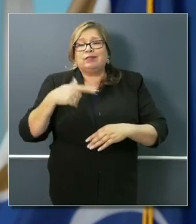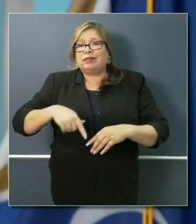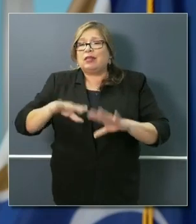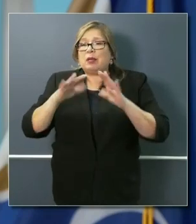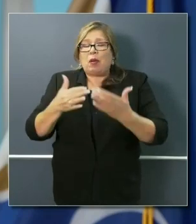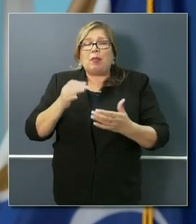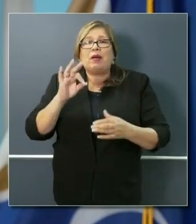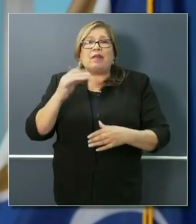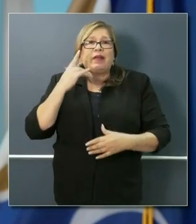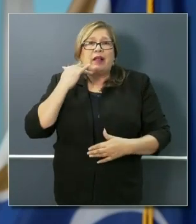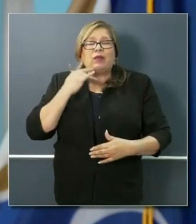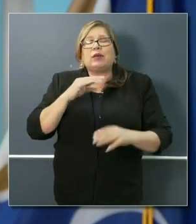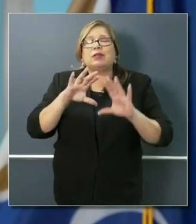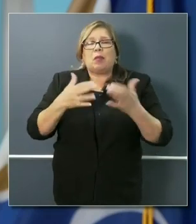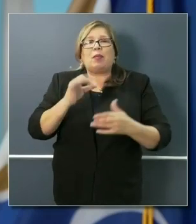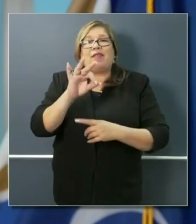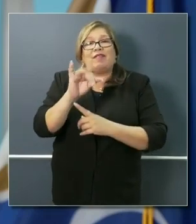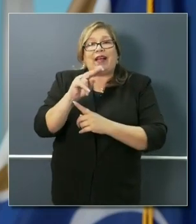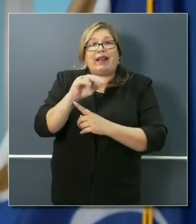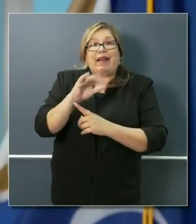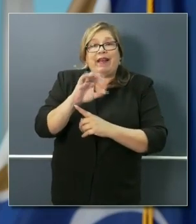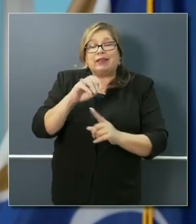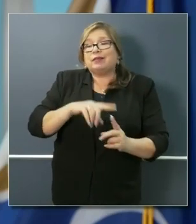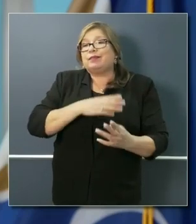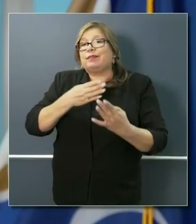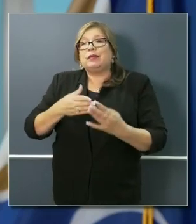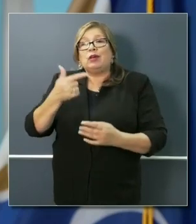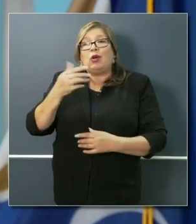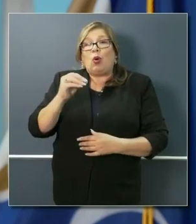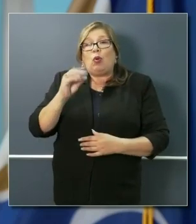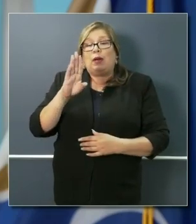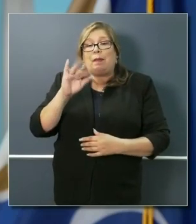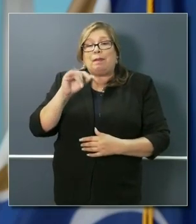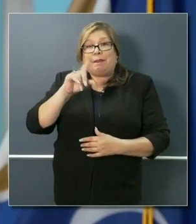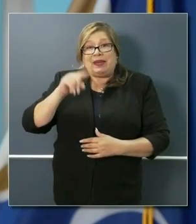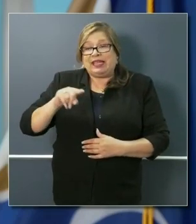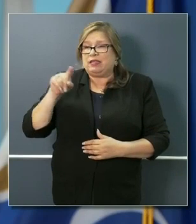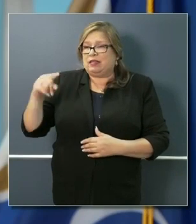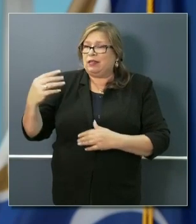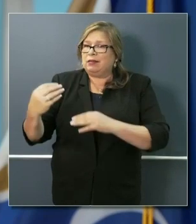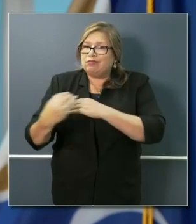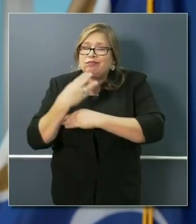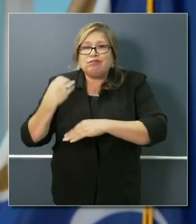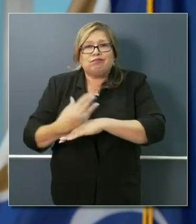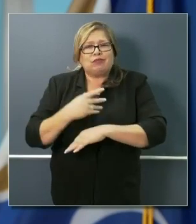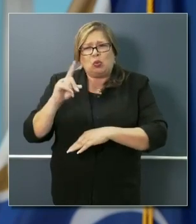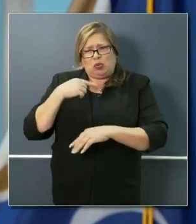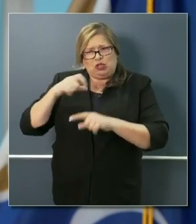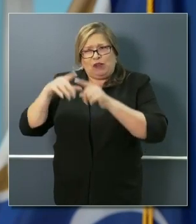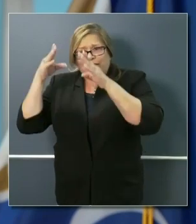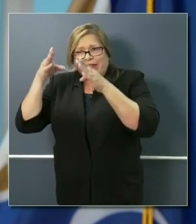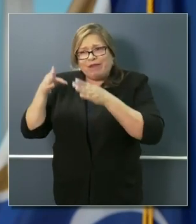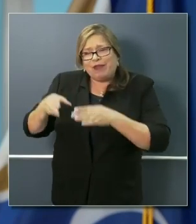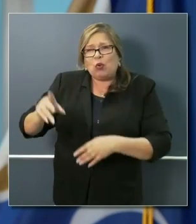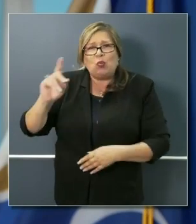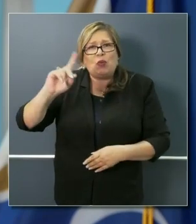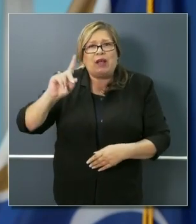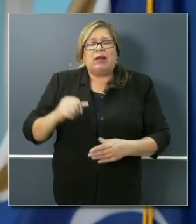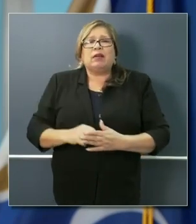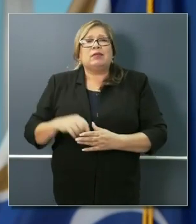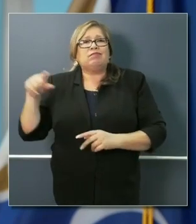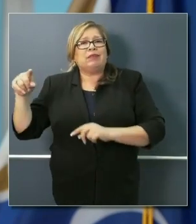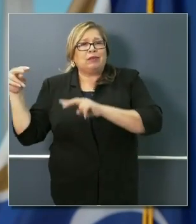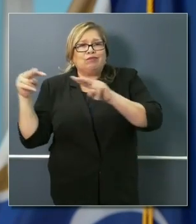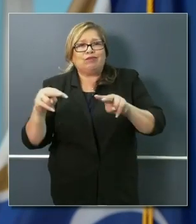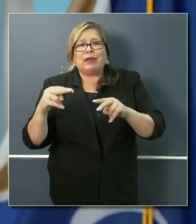our GO-Biz, which is our economic development team, and advising us which sectors that we should focus on and looking at our regulatory